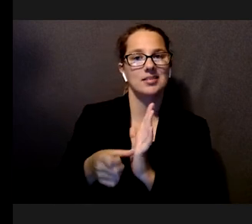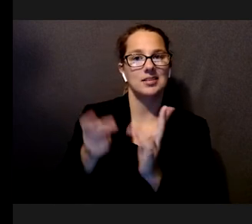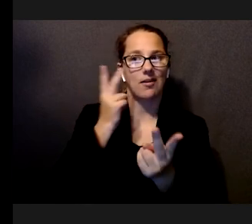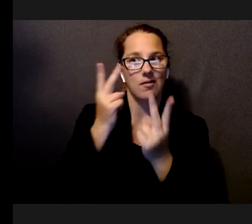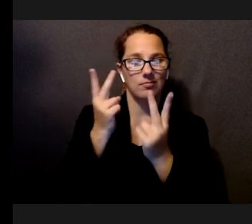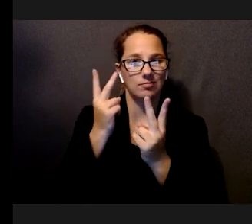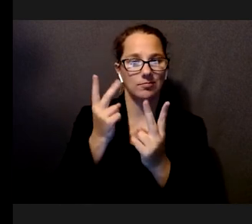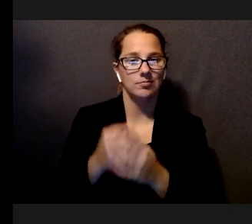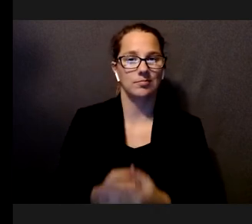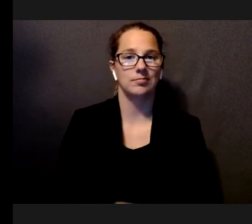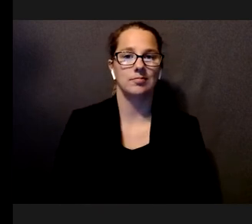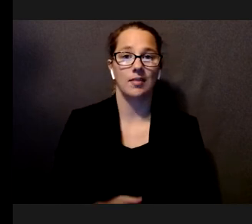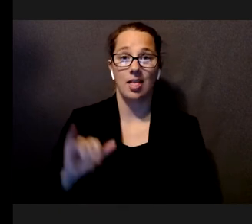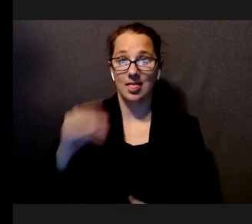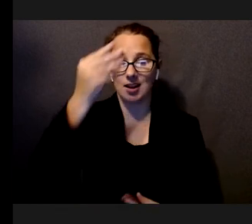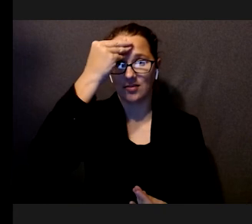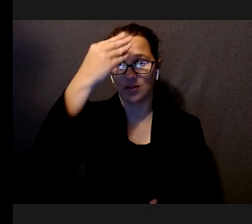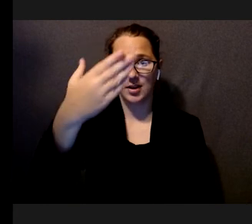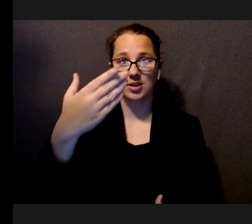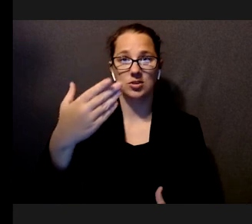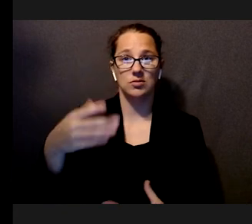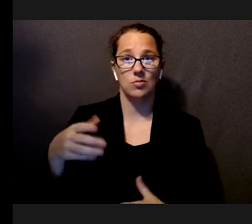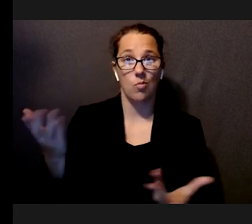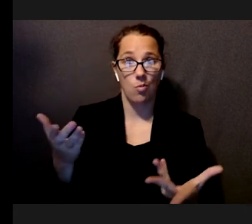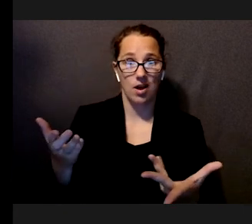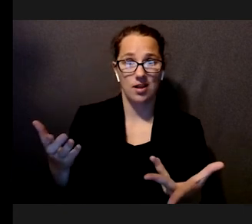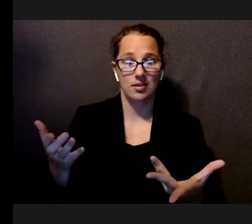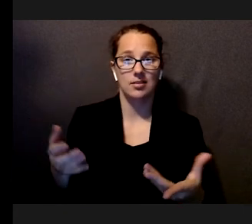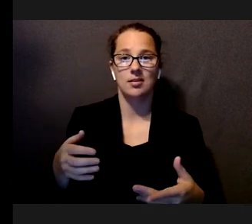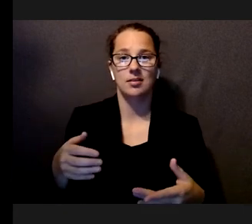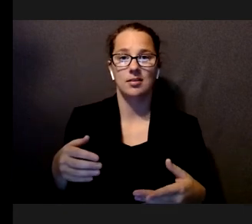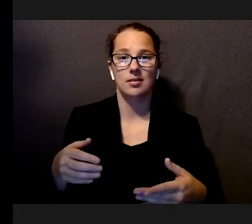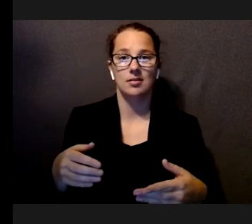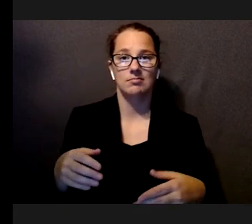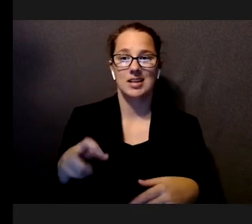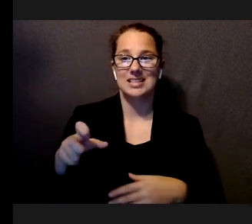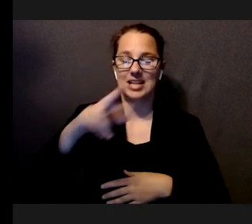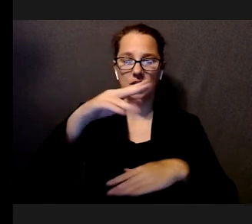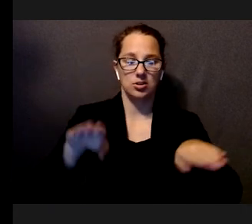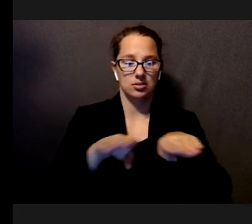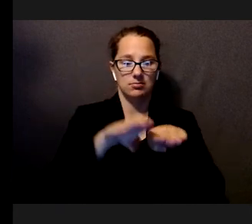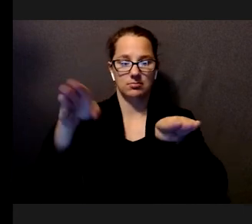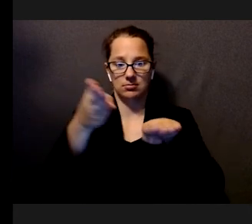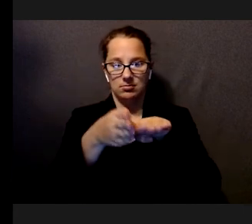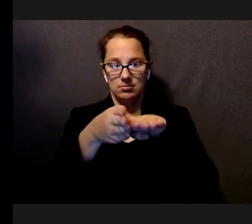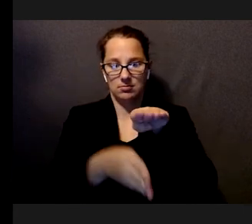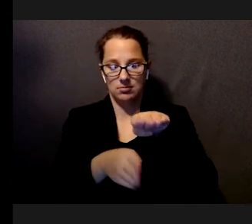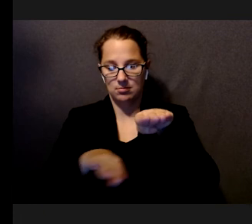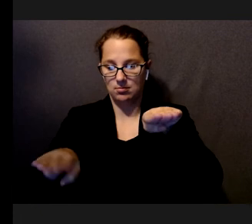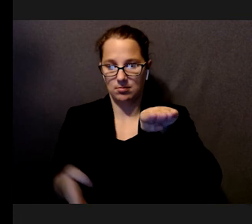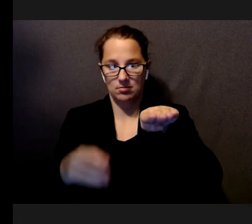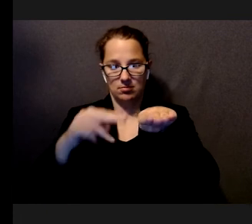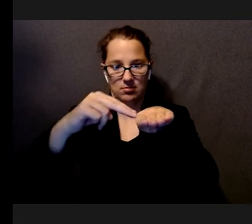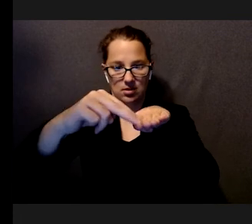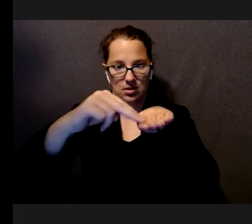for the user. So, in this case, that information is the edges of the stairs. So, we enhance the visibility